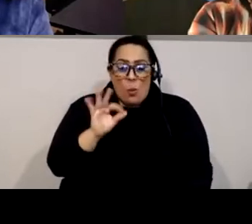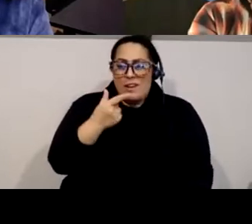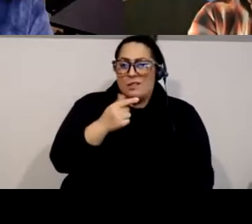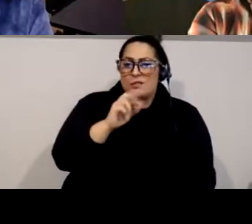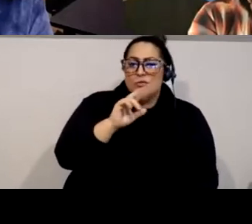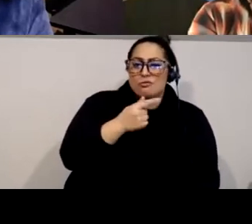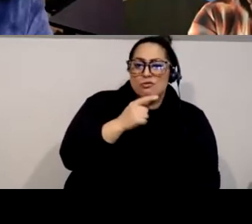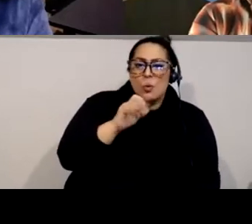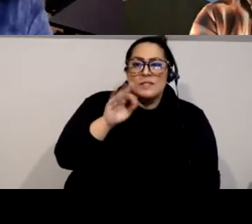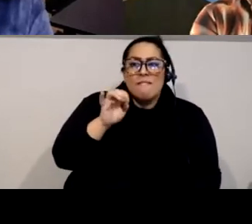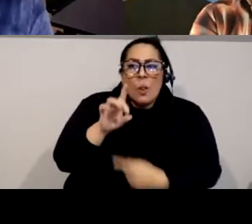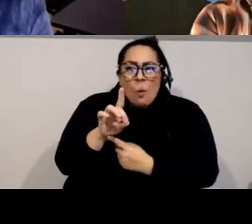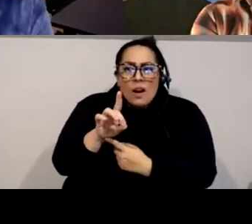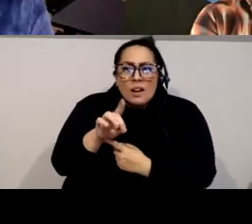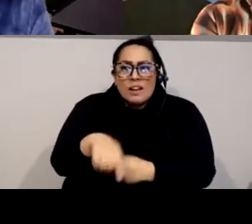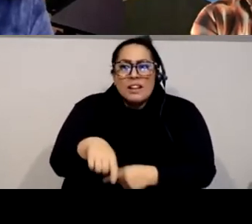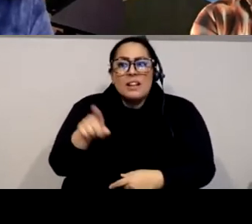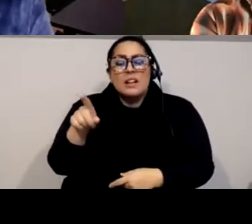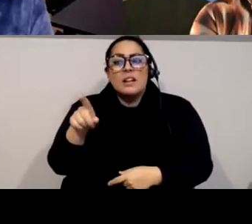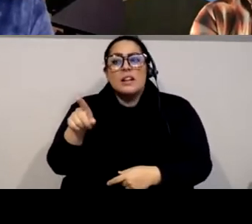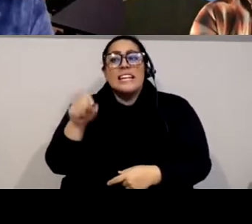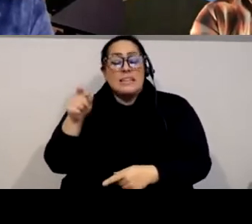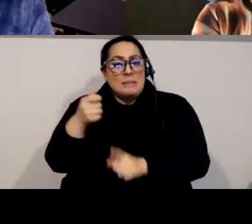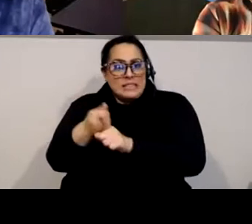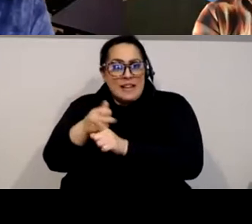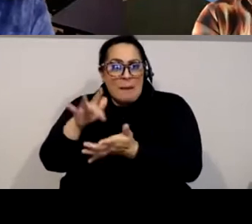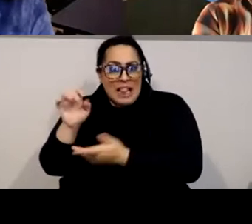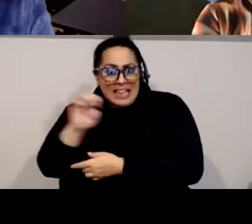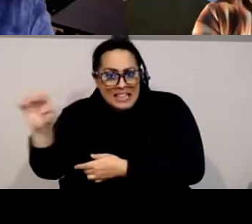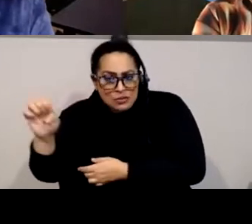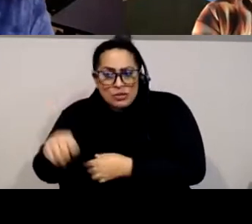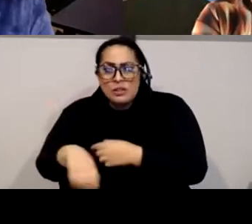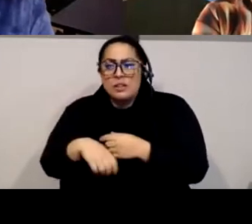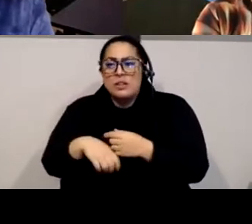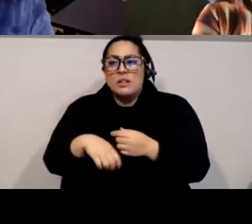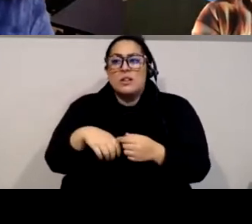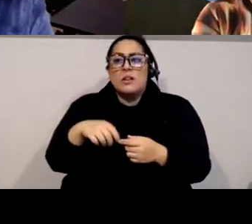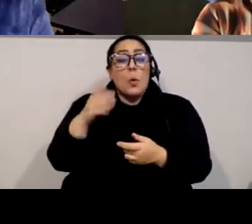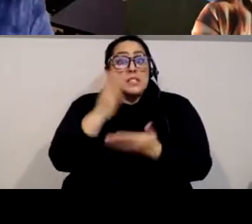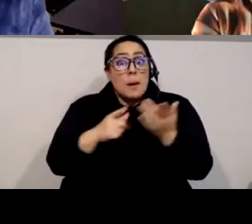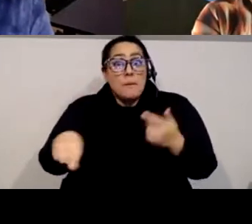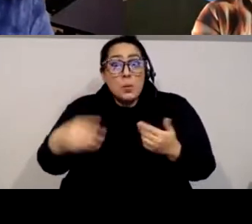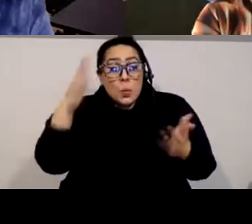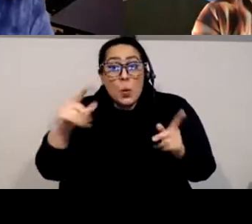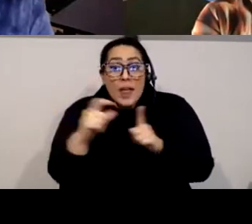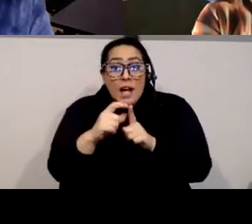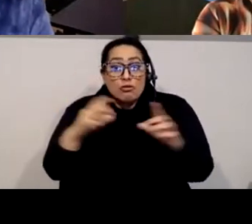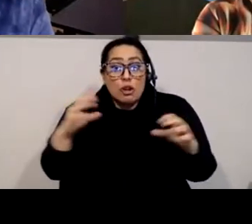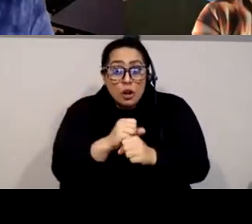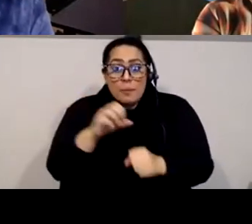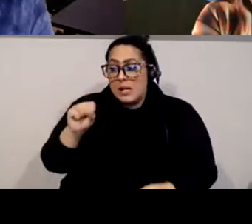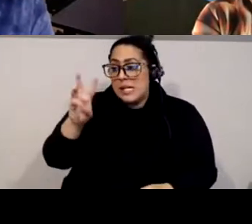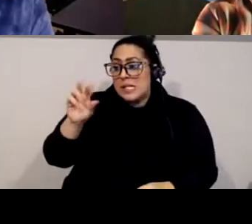who's a Middle Easterner or SWANA. For some of you may not know Southwest Asian, North, North African.